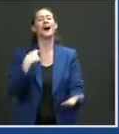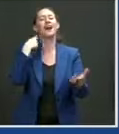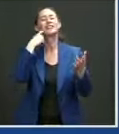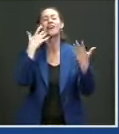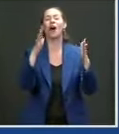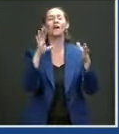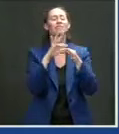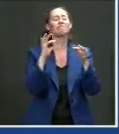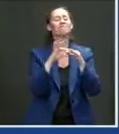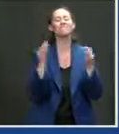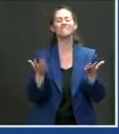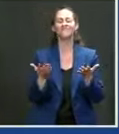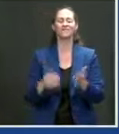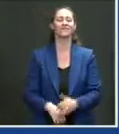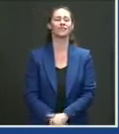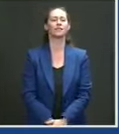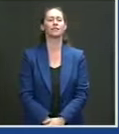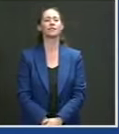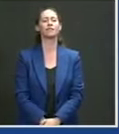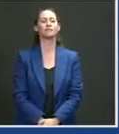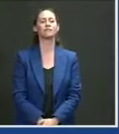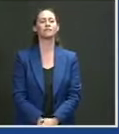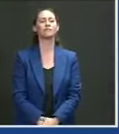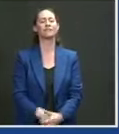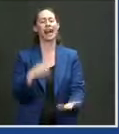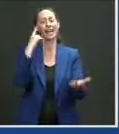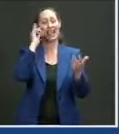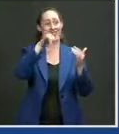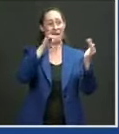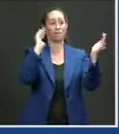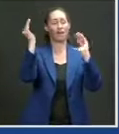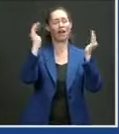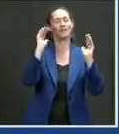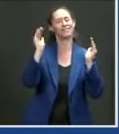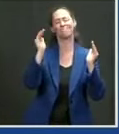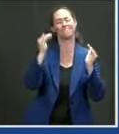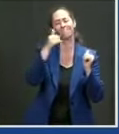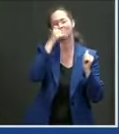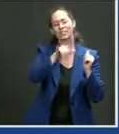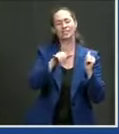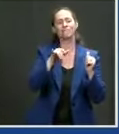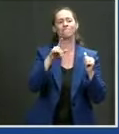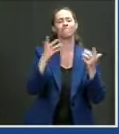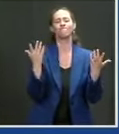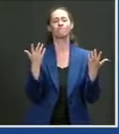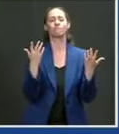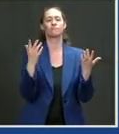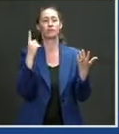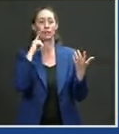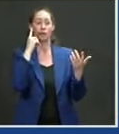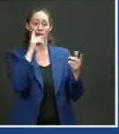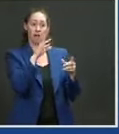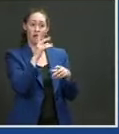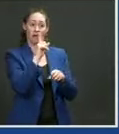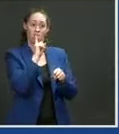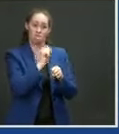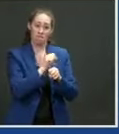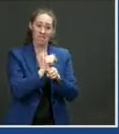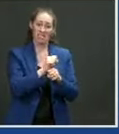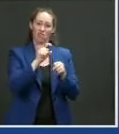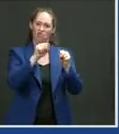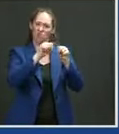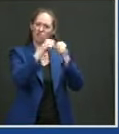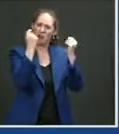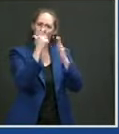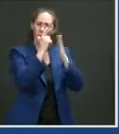that's a ridiculous comparison it's one thing for literally criminals to break